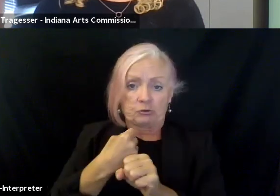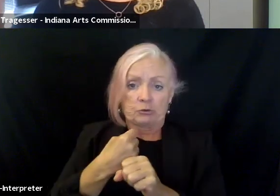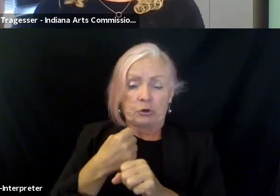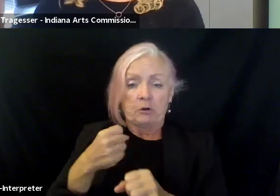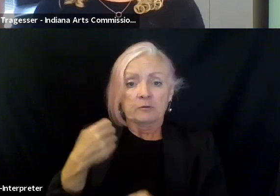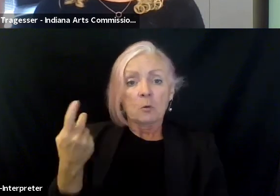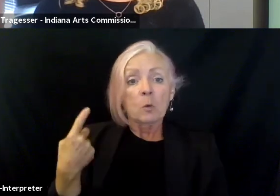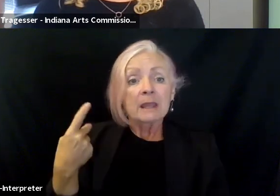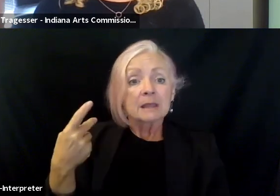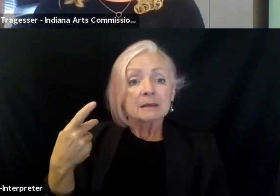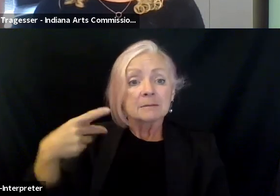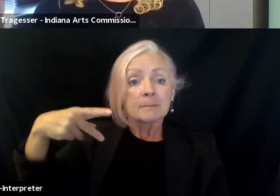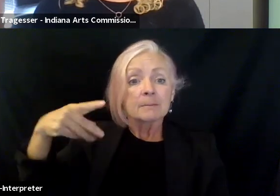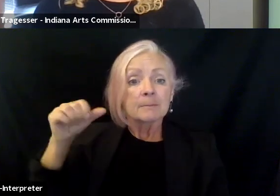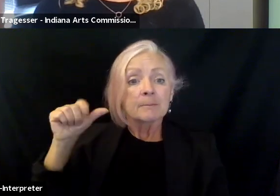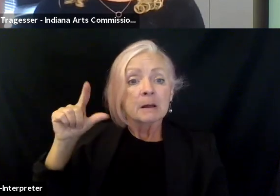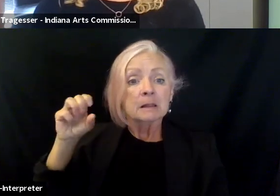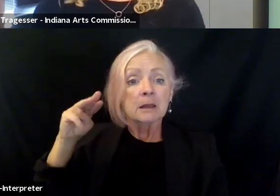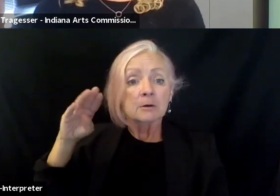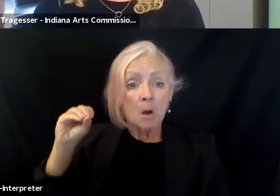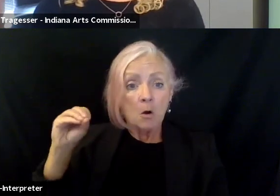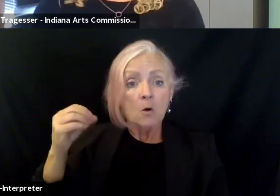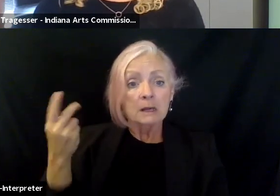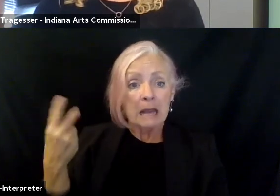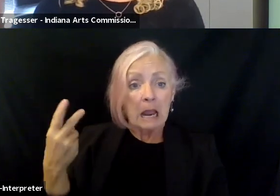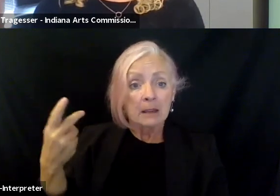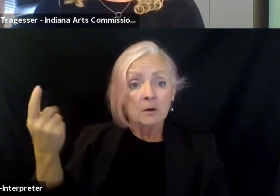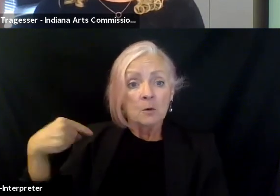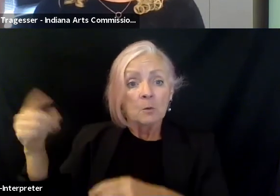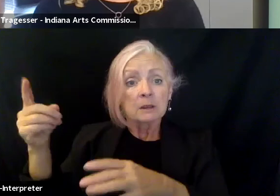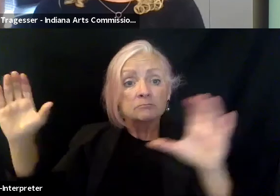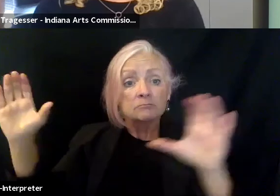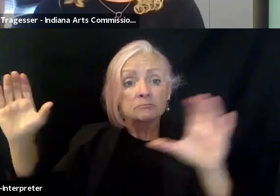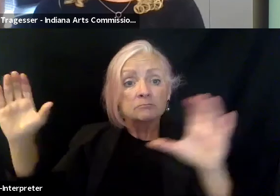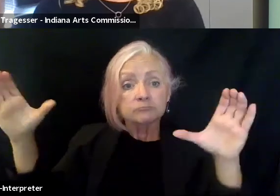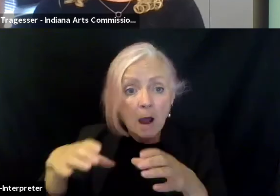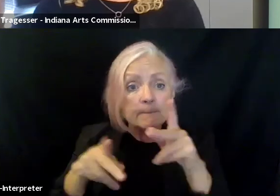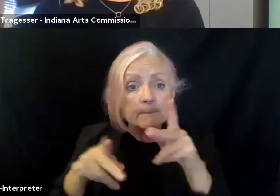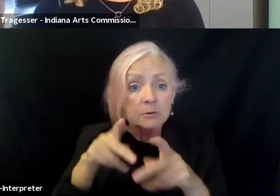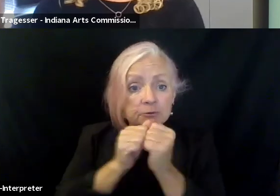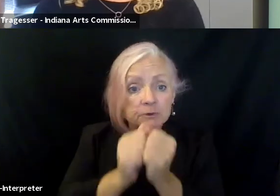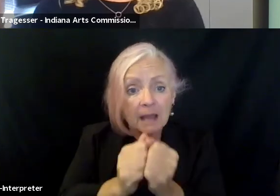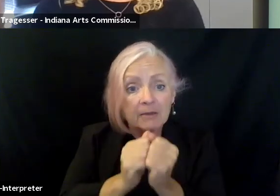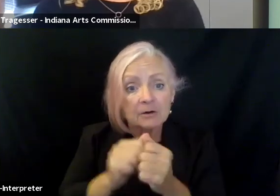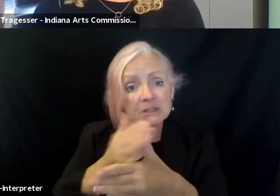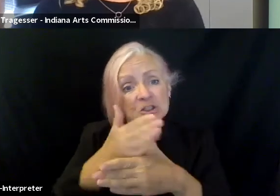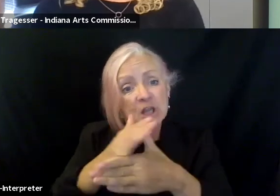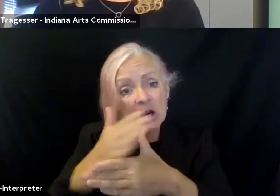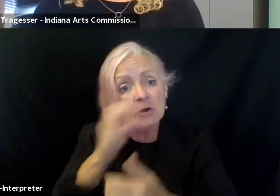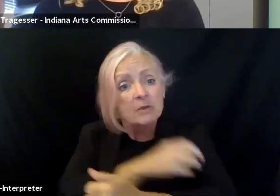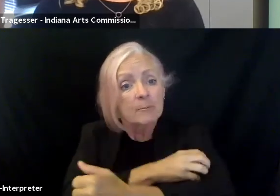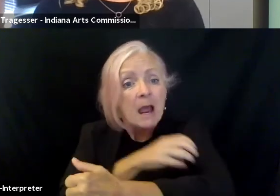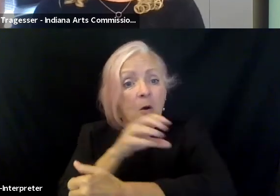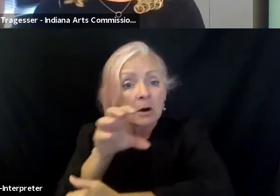together, and we had conversations with them, and we shared the power so that they had ownership of certain elements. Like